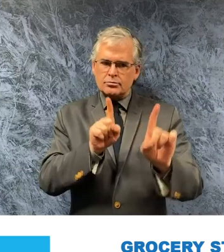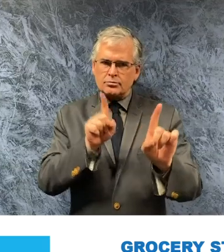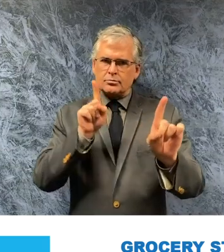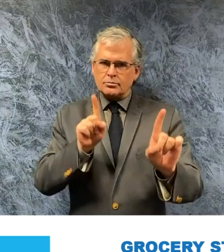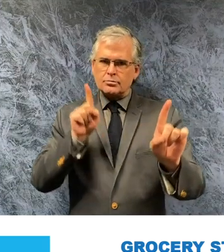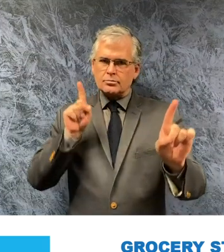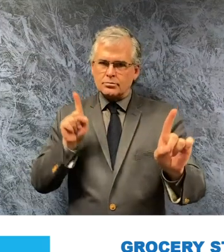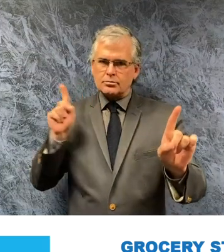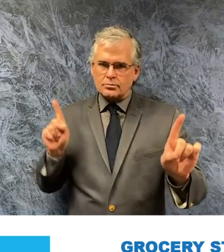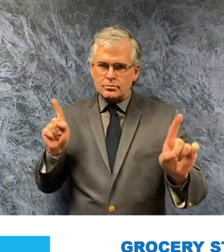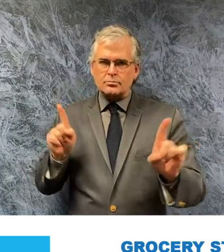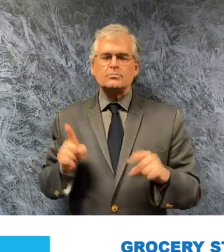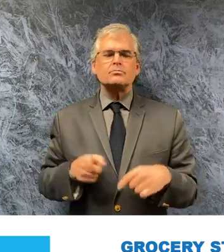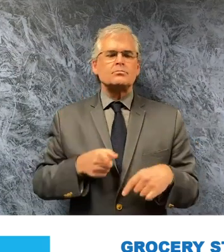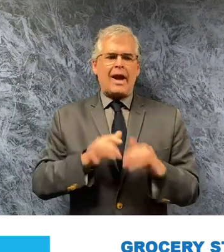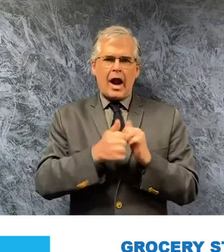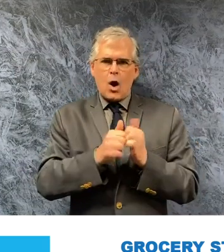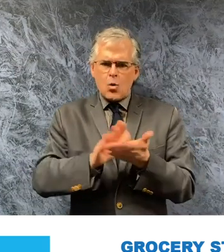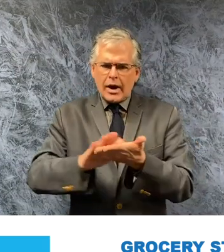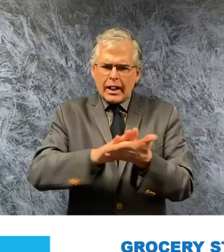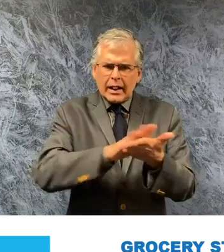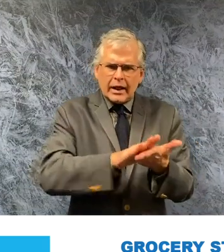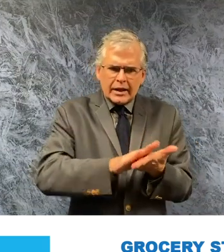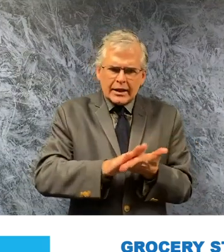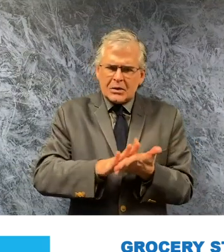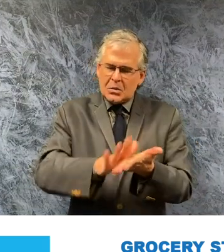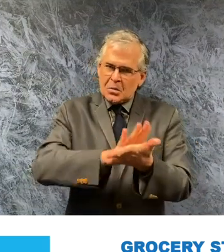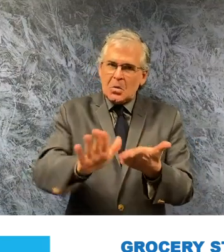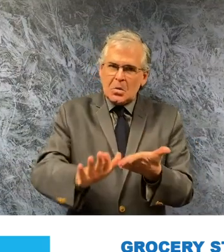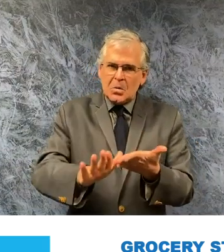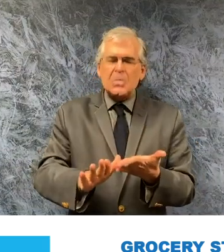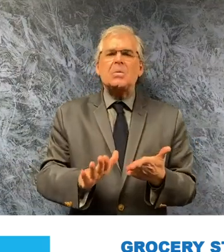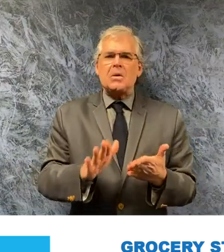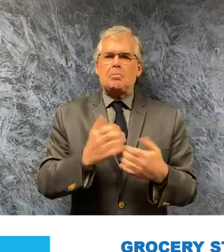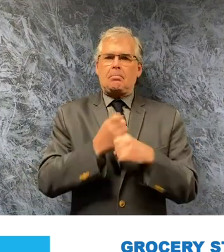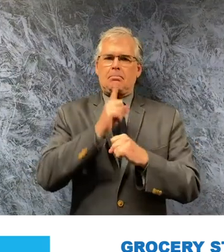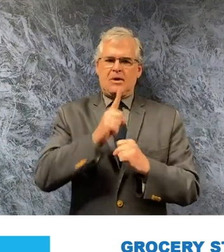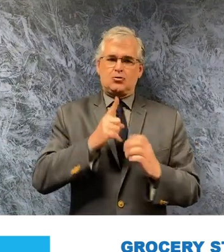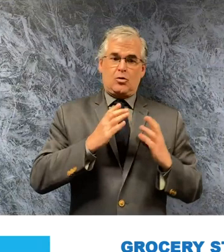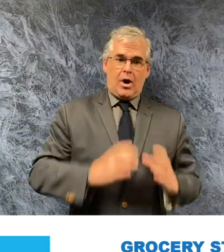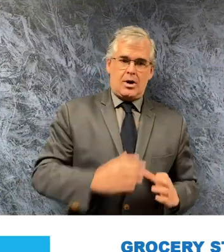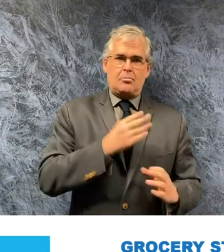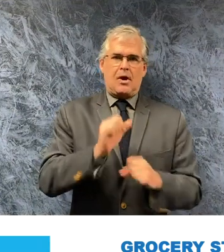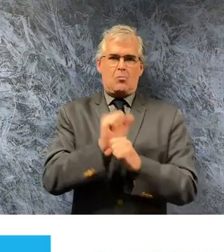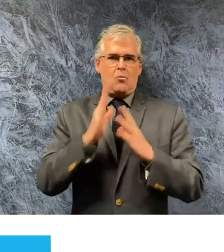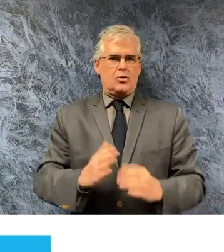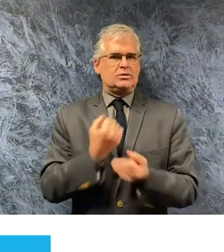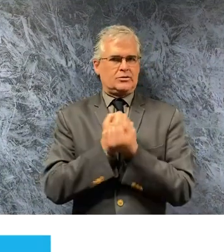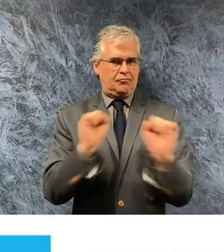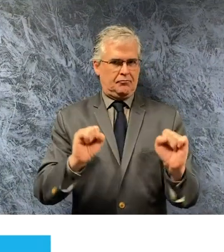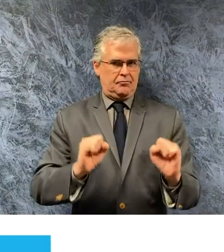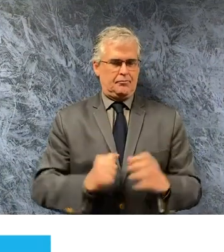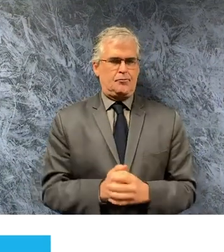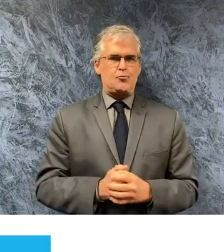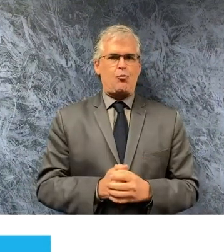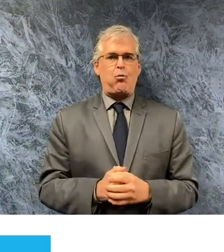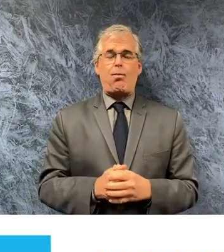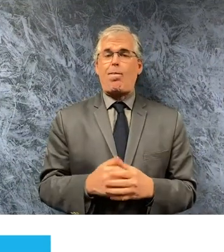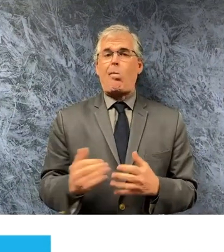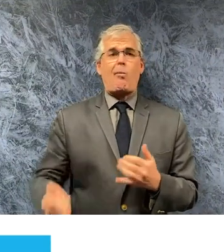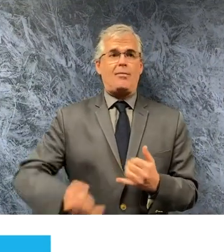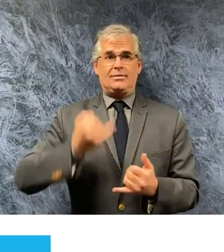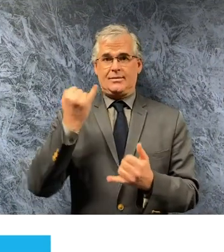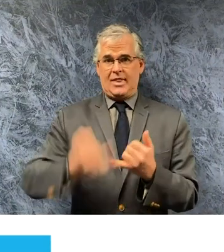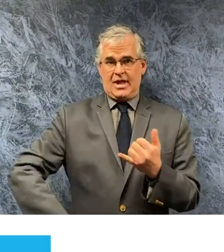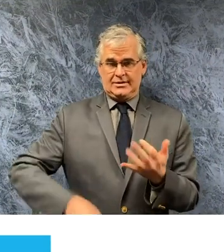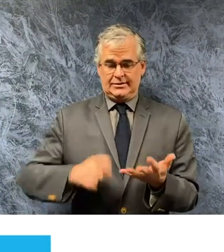and other protective measures for employees and customers finally after a lot of thought